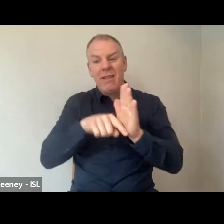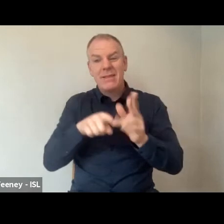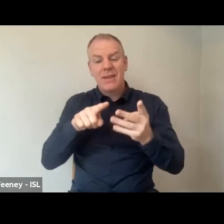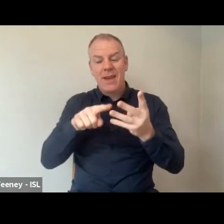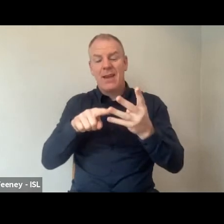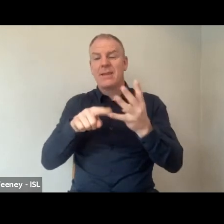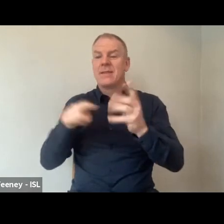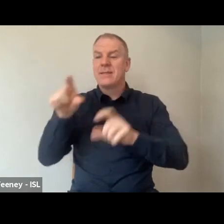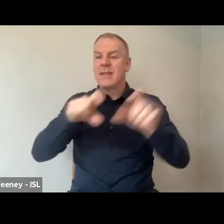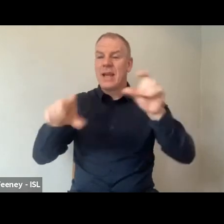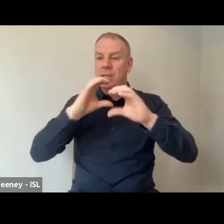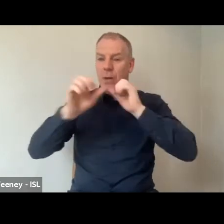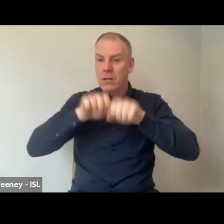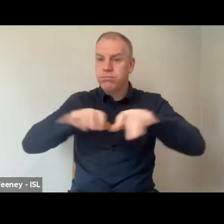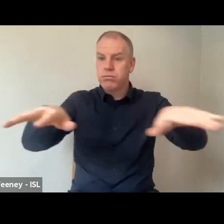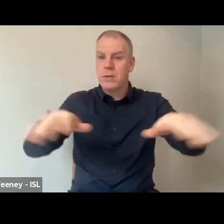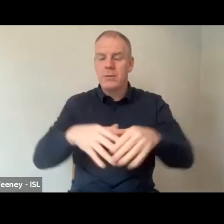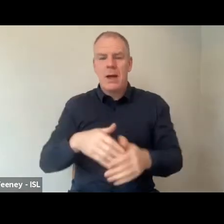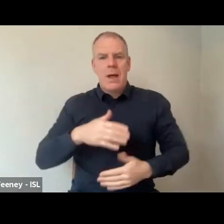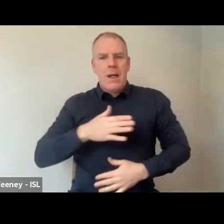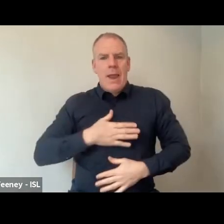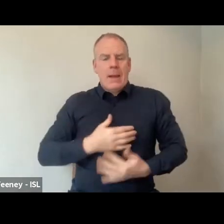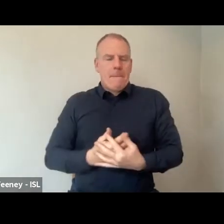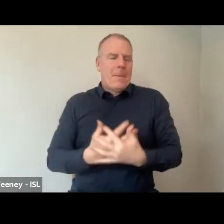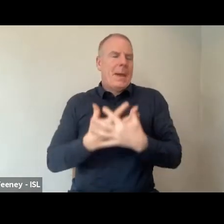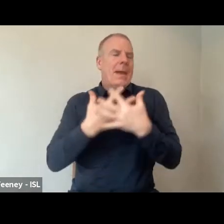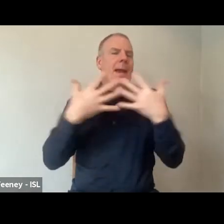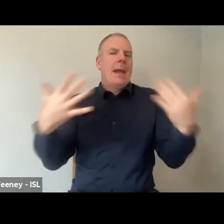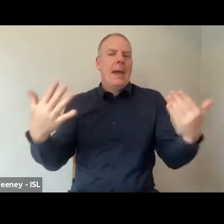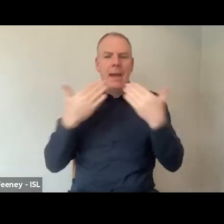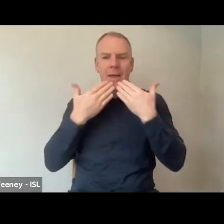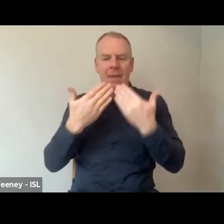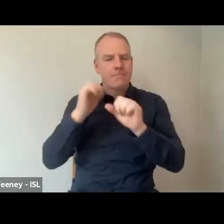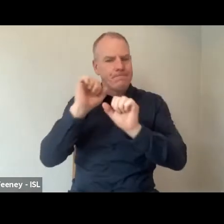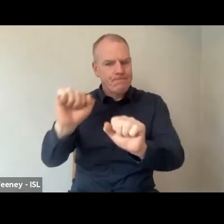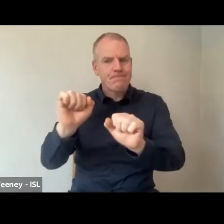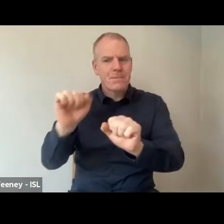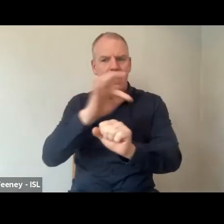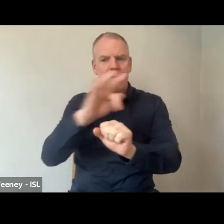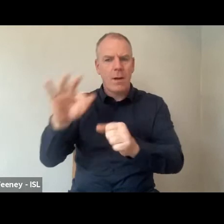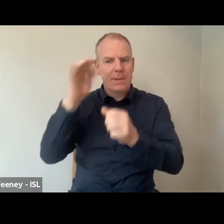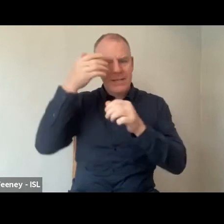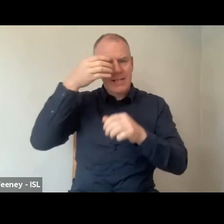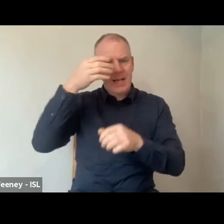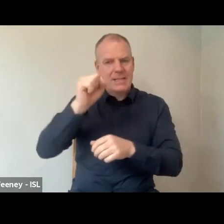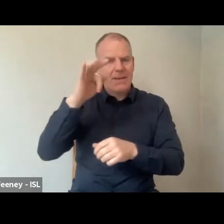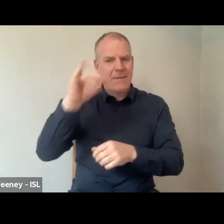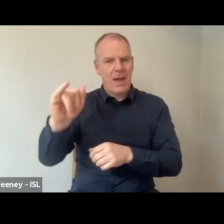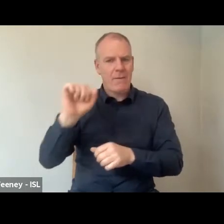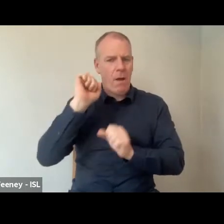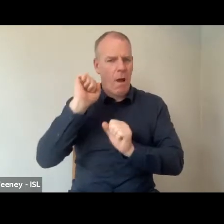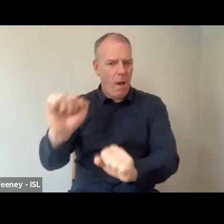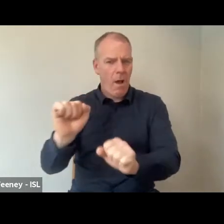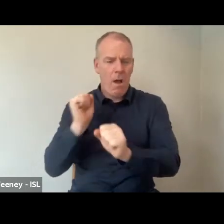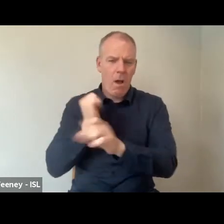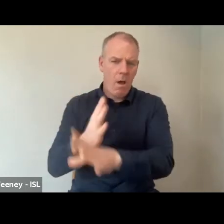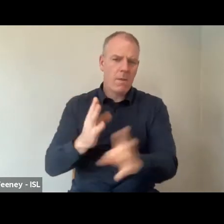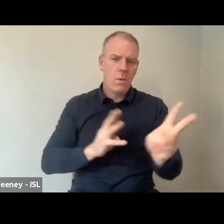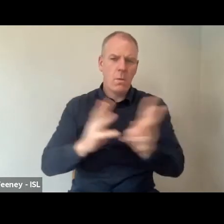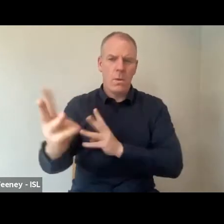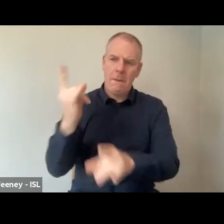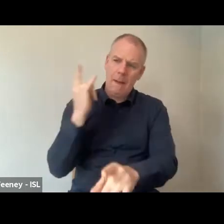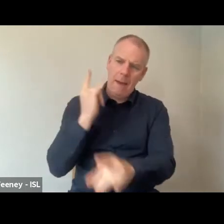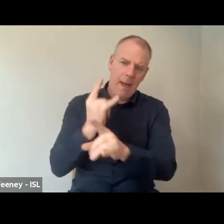And I would like to extend a huge thank you to them on behalf of Science Foundation Ireland for all of the genuine help and guidance